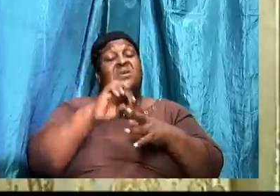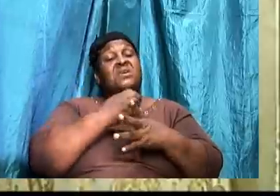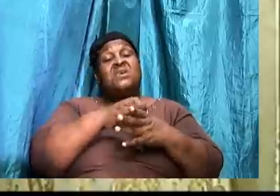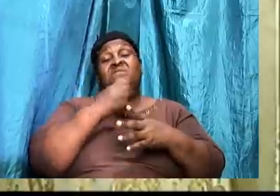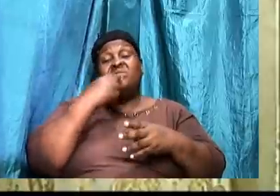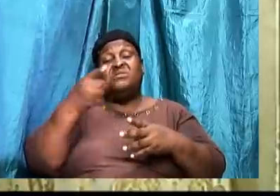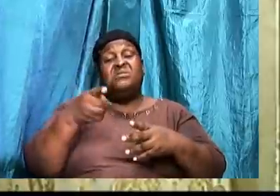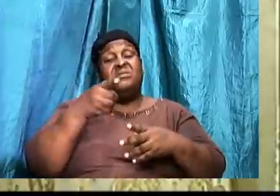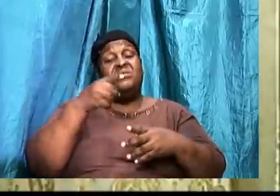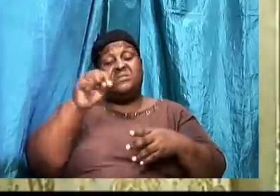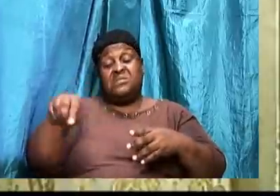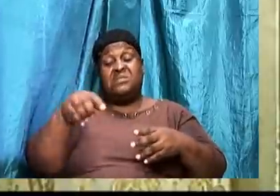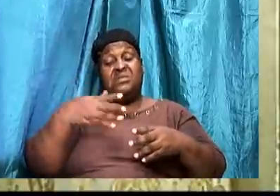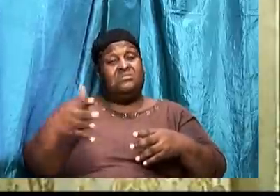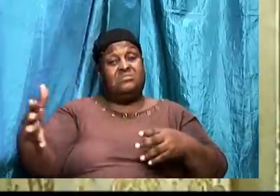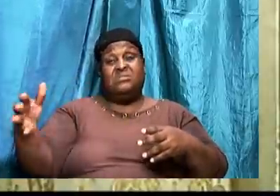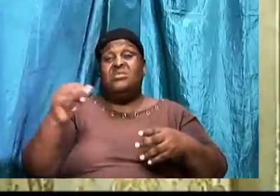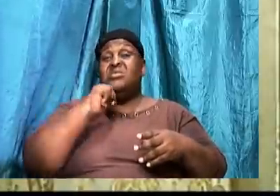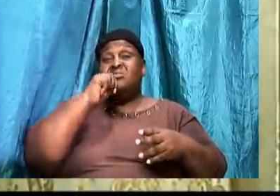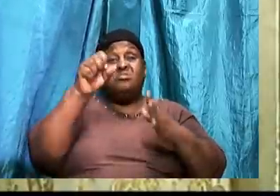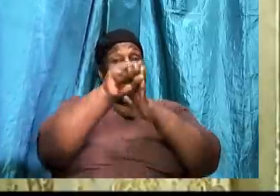And you don't. Agree with bishop.